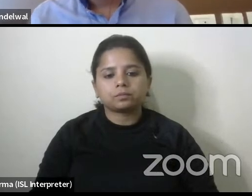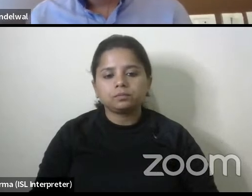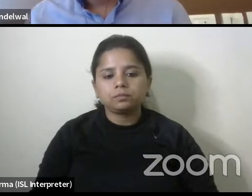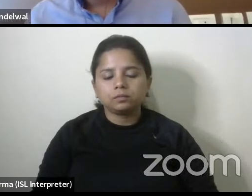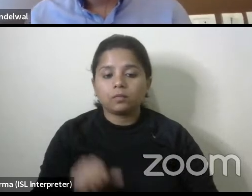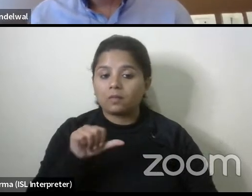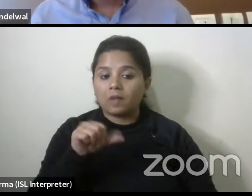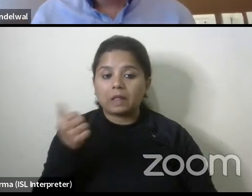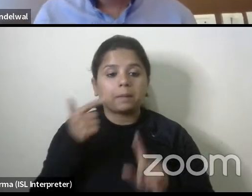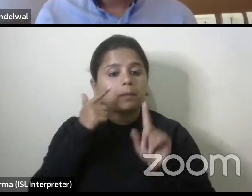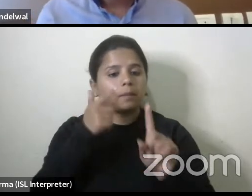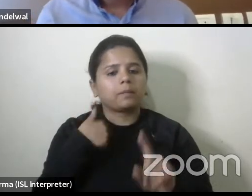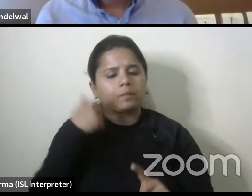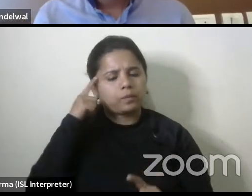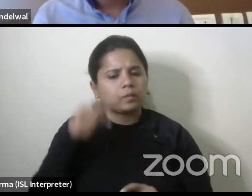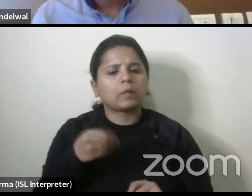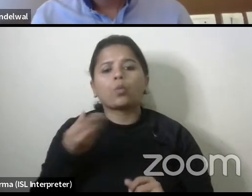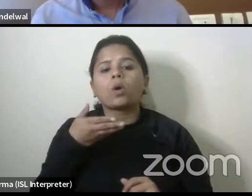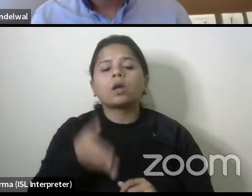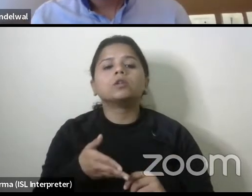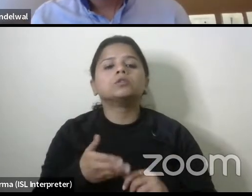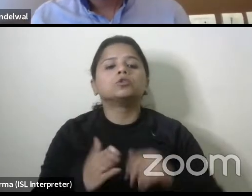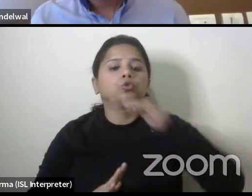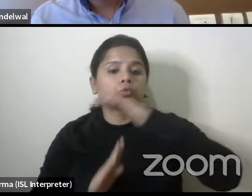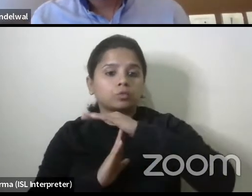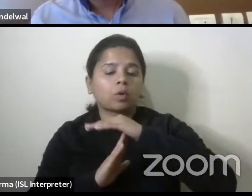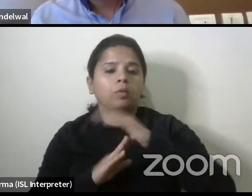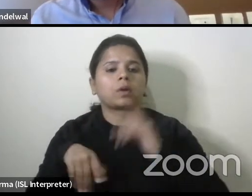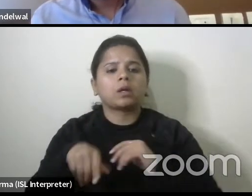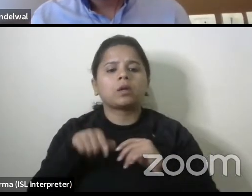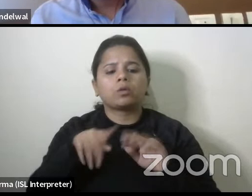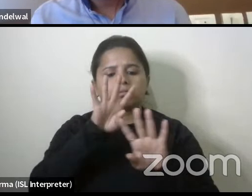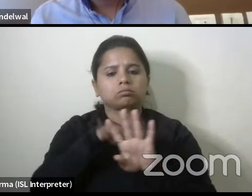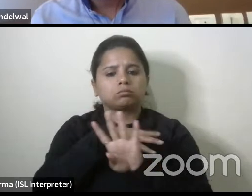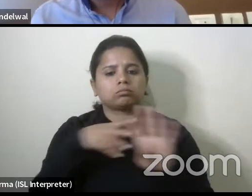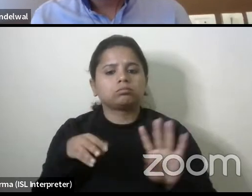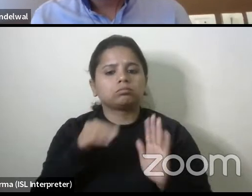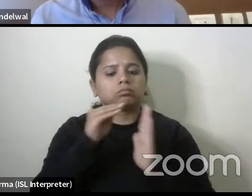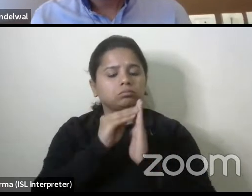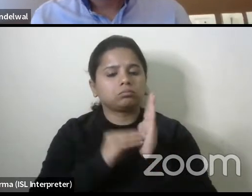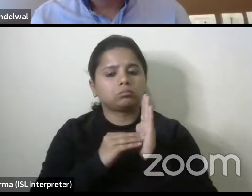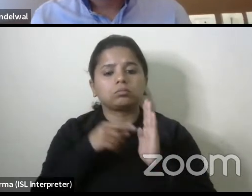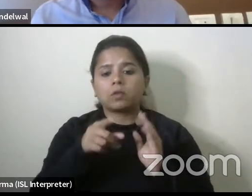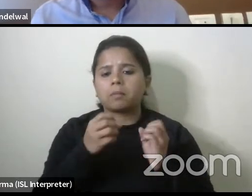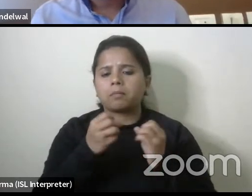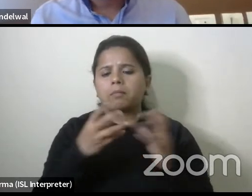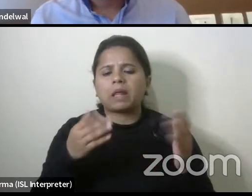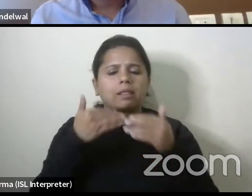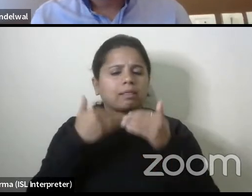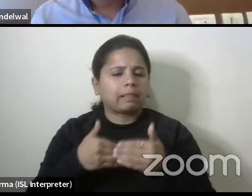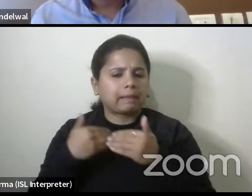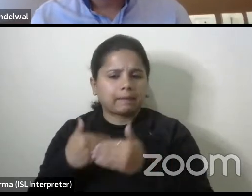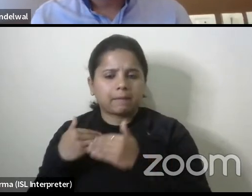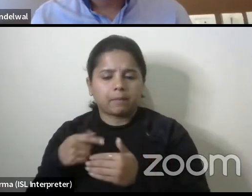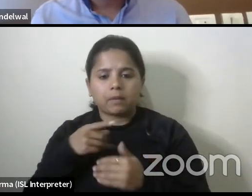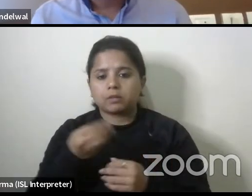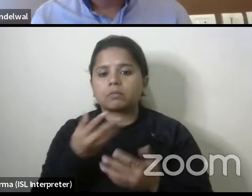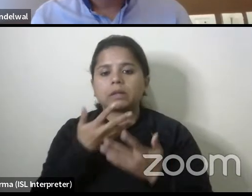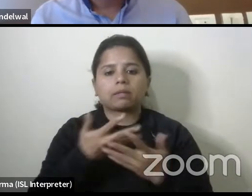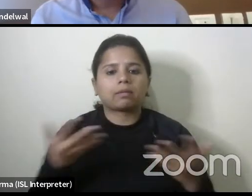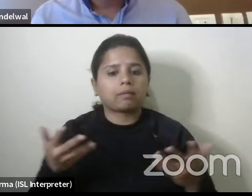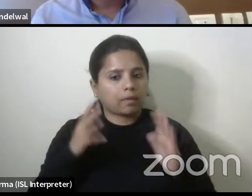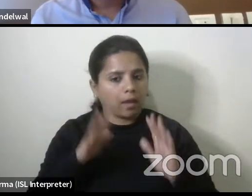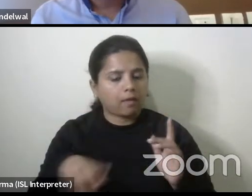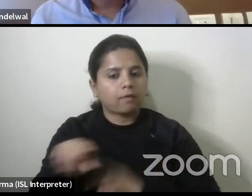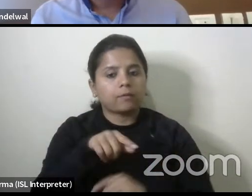uh the restriction of uh the schedule so there are very uh limited range of uh these items you know